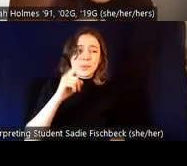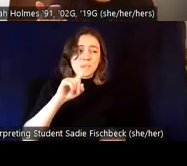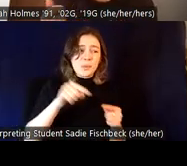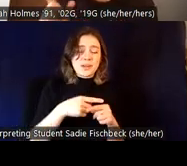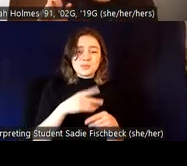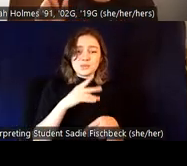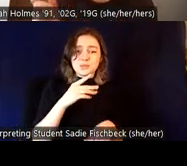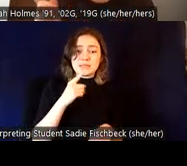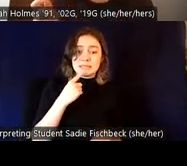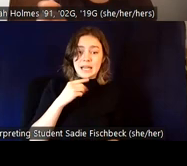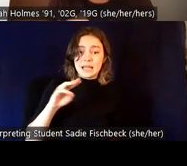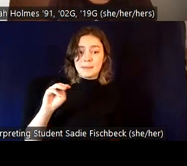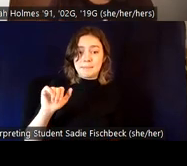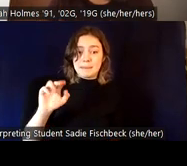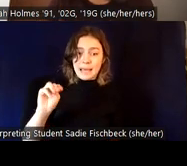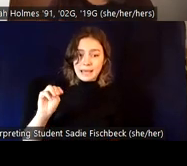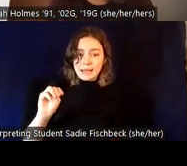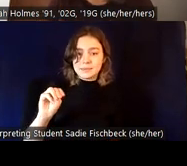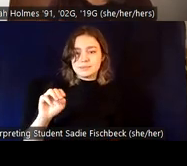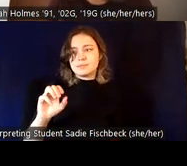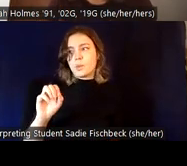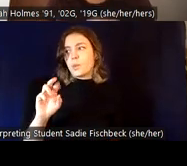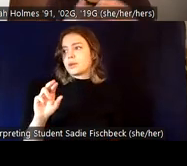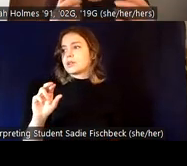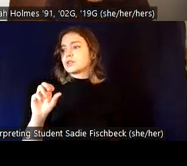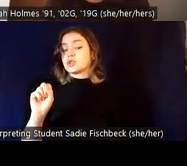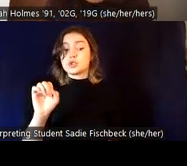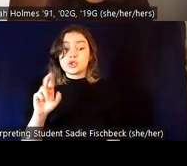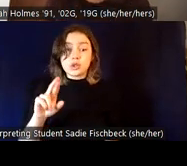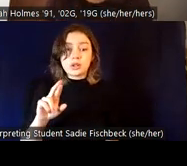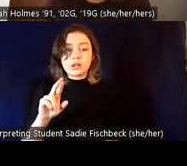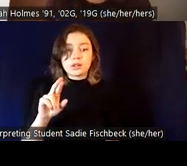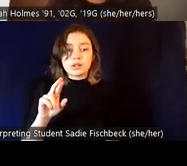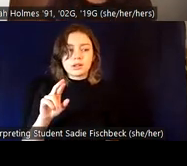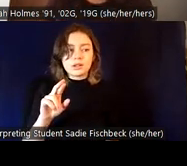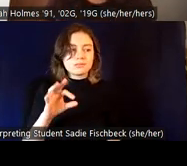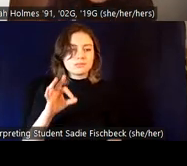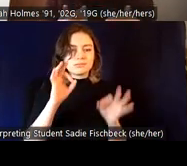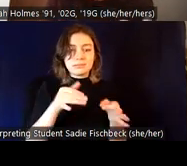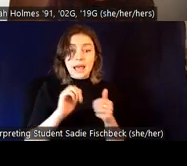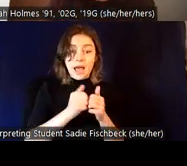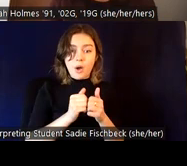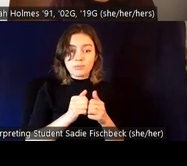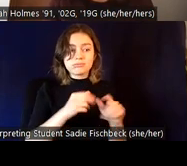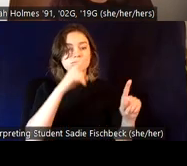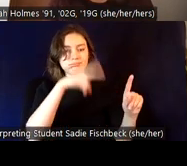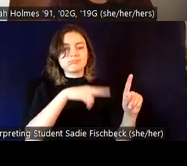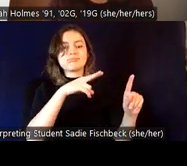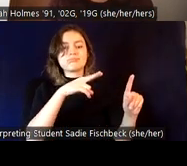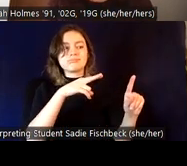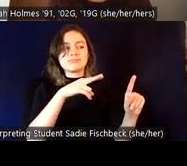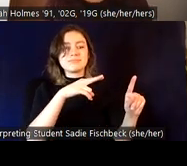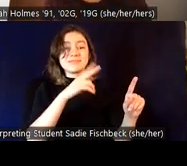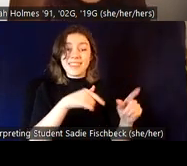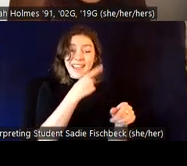based again on those visual cues we get from gender expression or assumptions we're making about someone's gender. And that may not always be accurate.